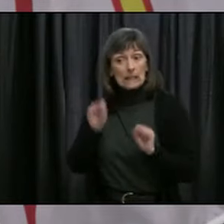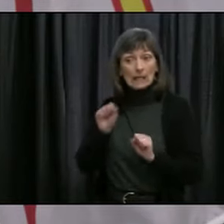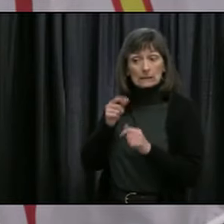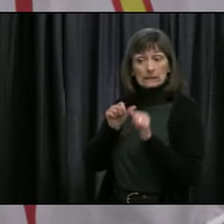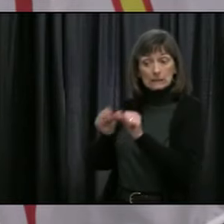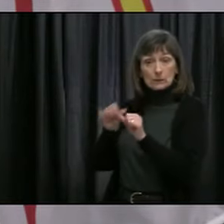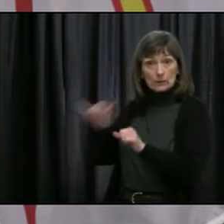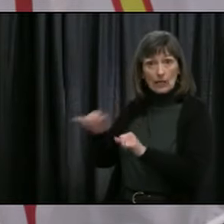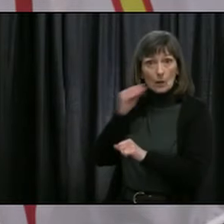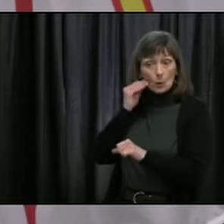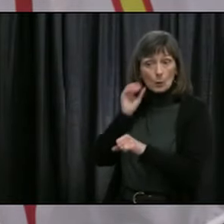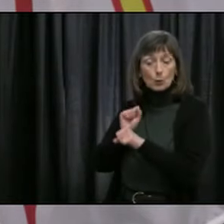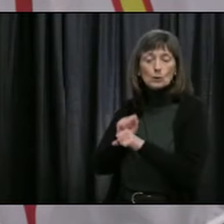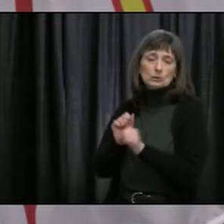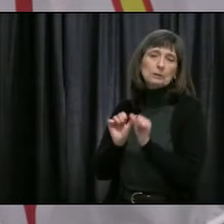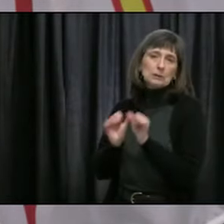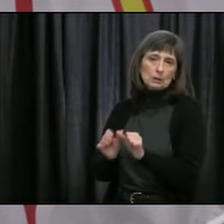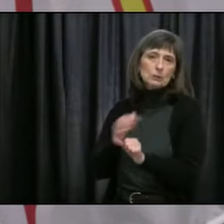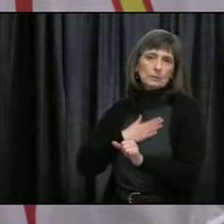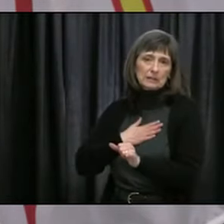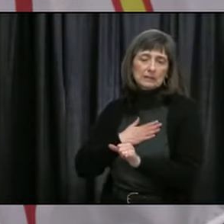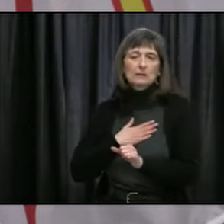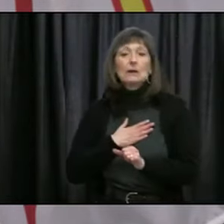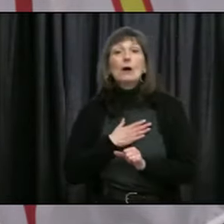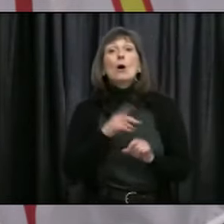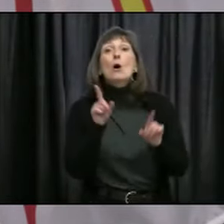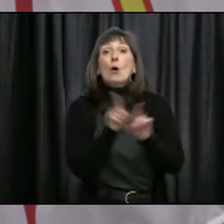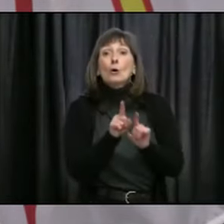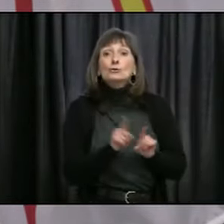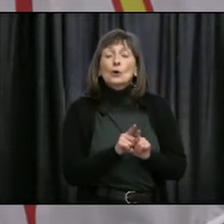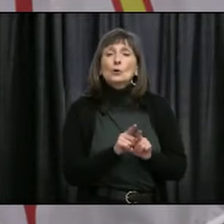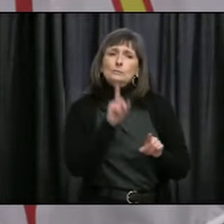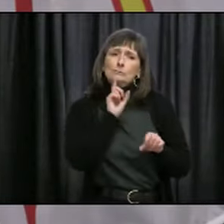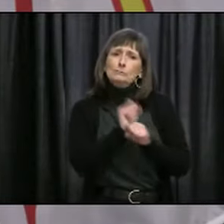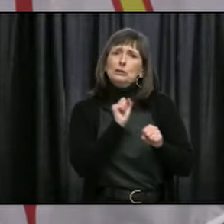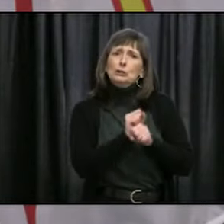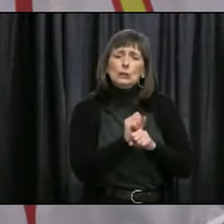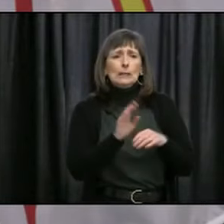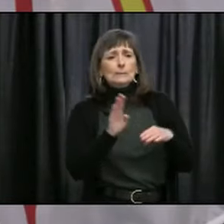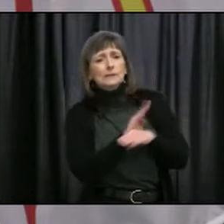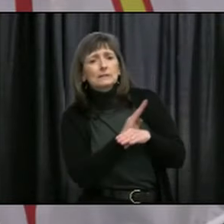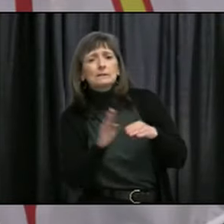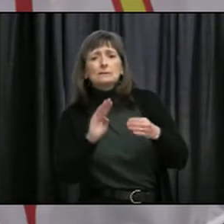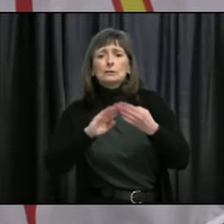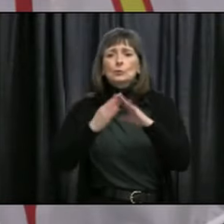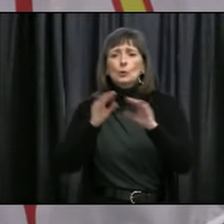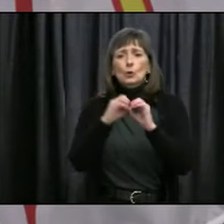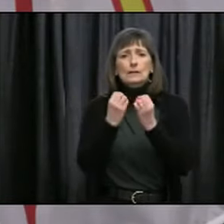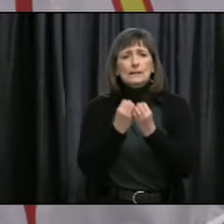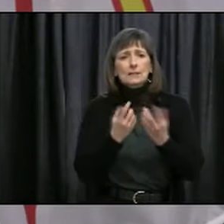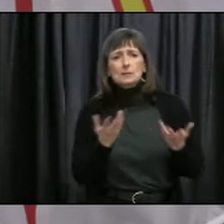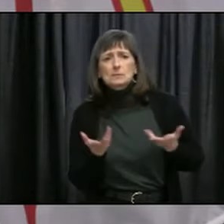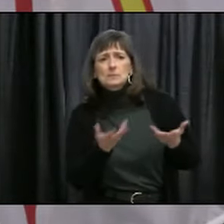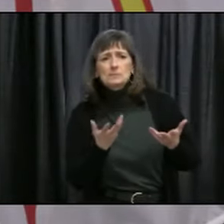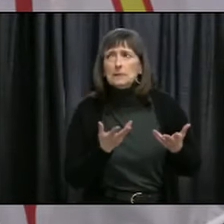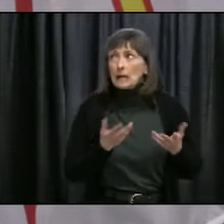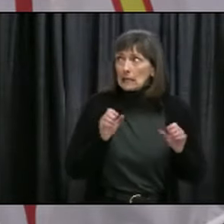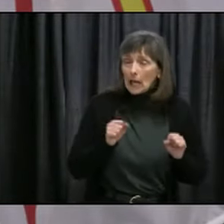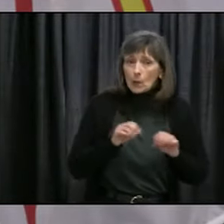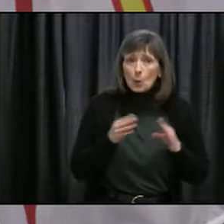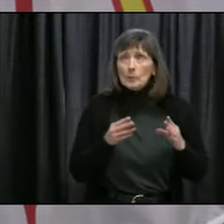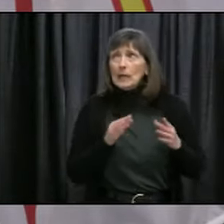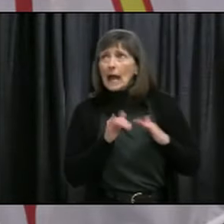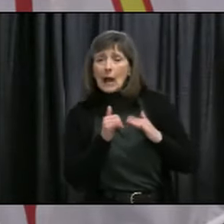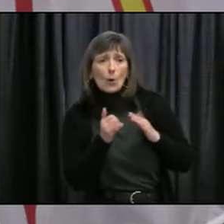We also want to ensure that the lines of communication are open and that businesses and community groups to identify and